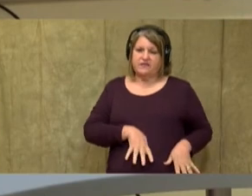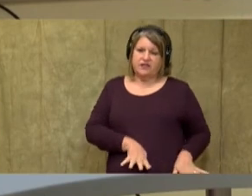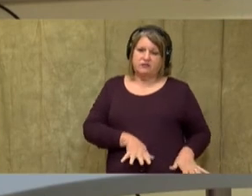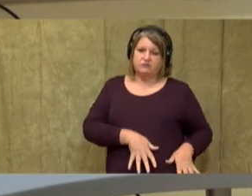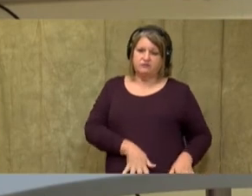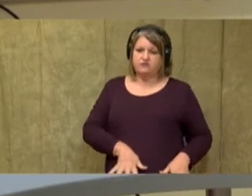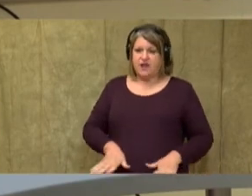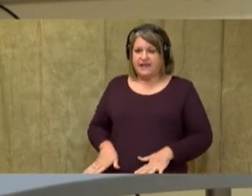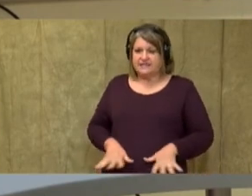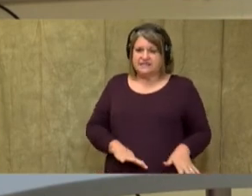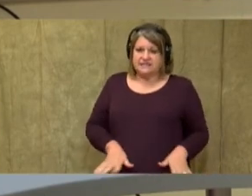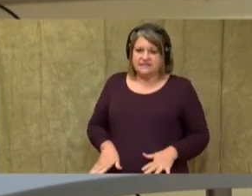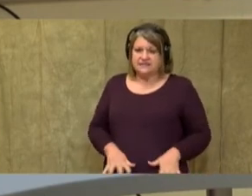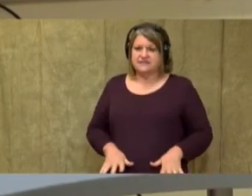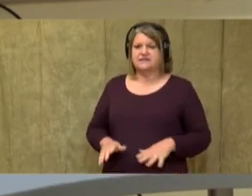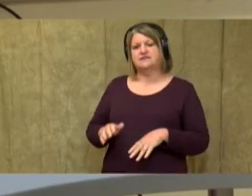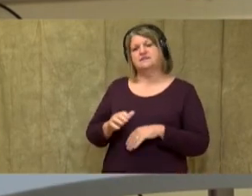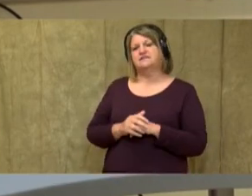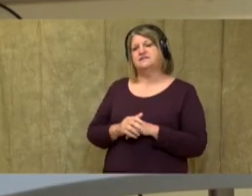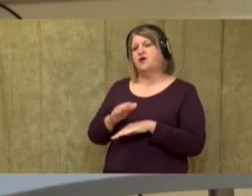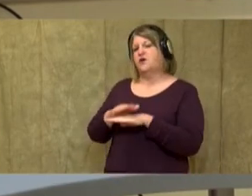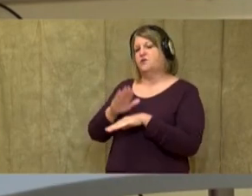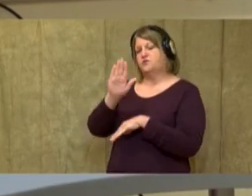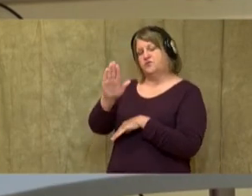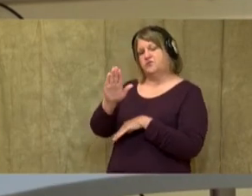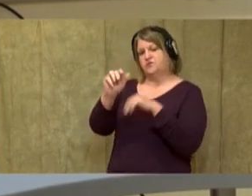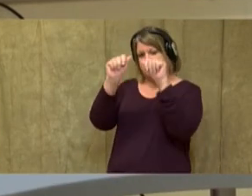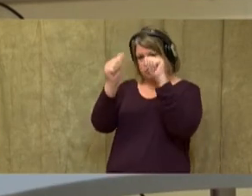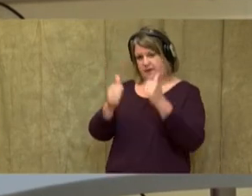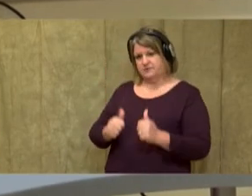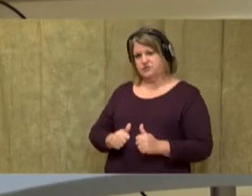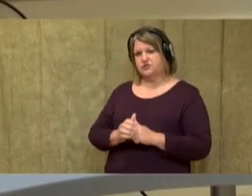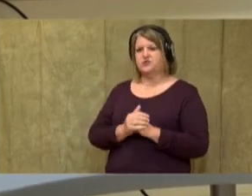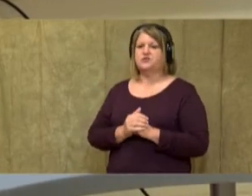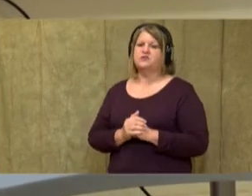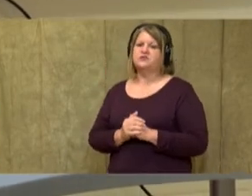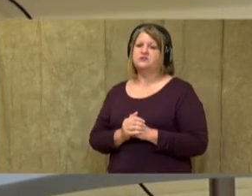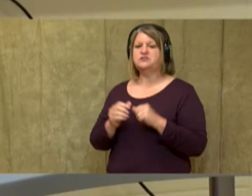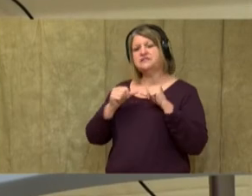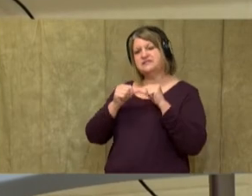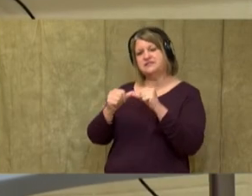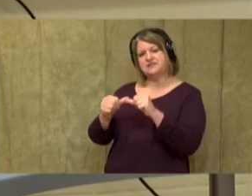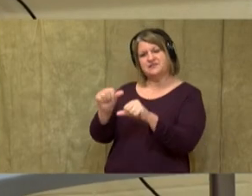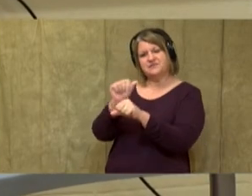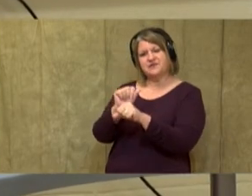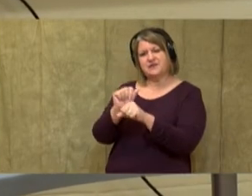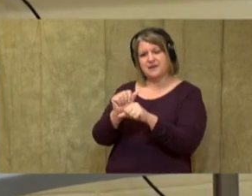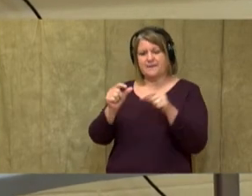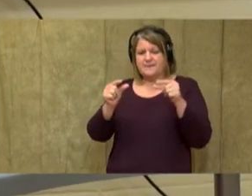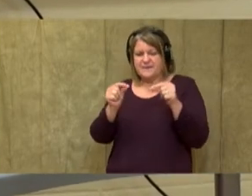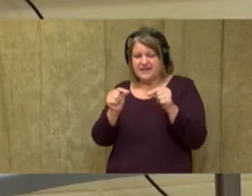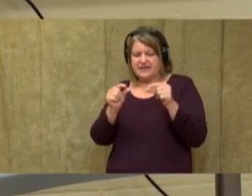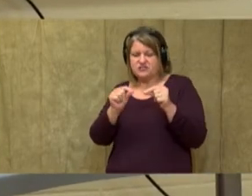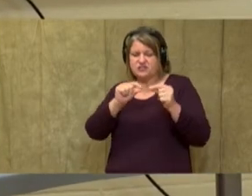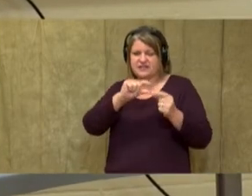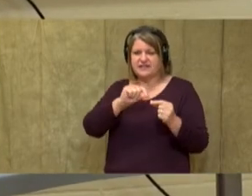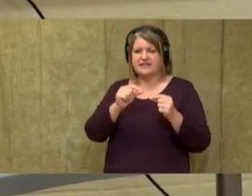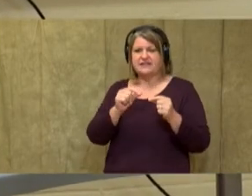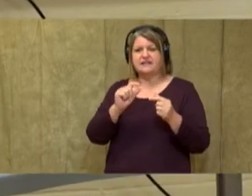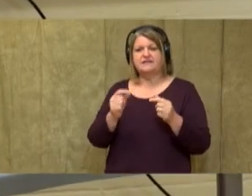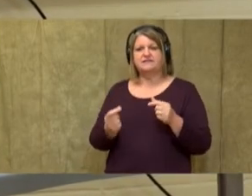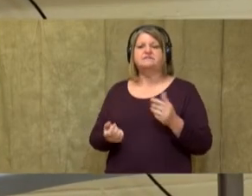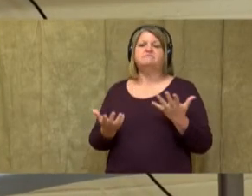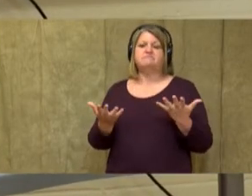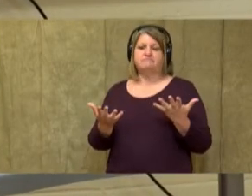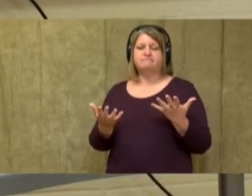or skirt on your sculpture. And just keep working on that and pinching it until you get the shape that you